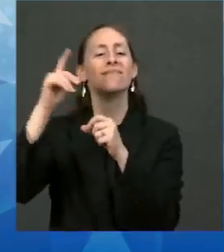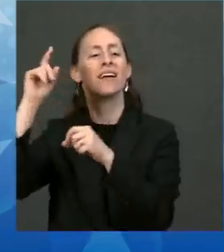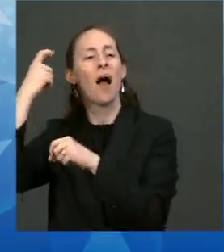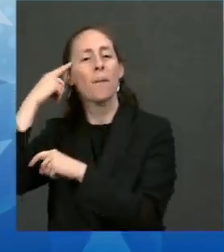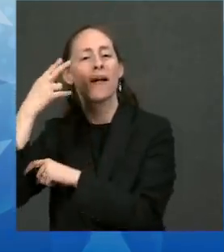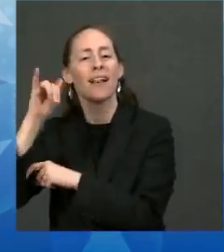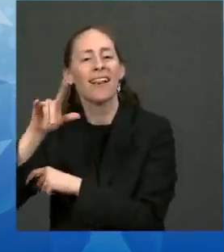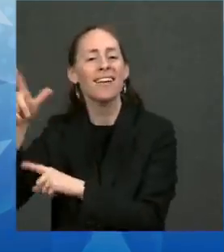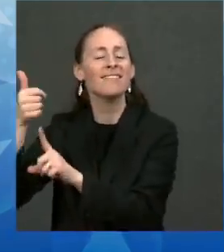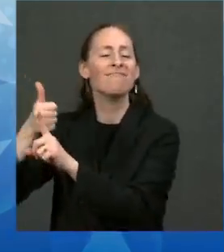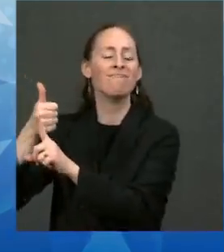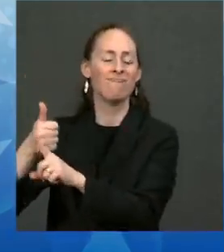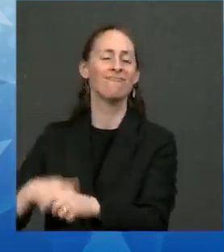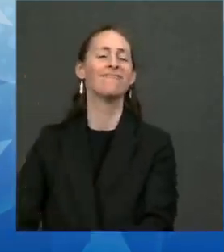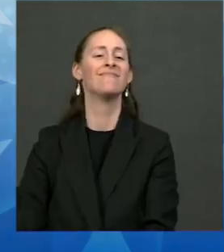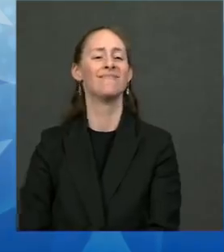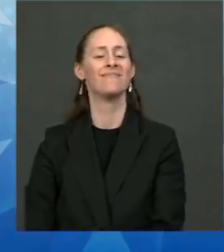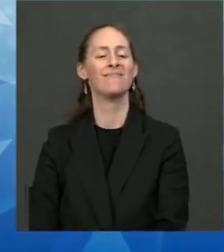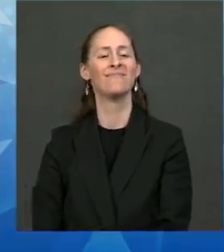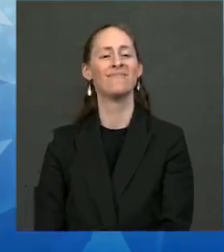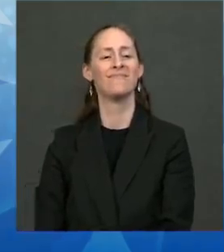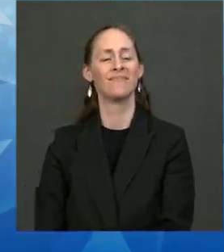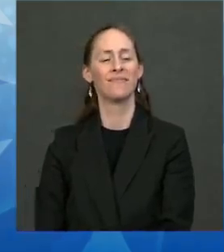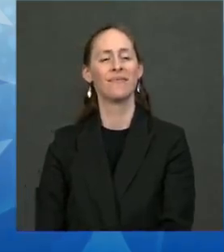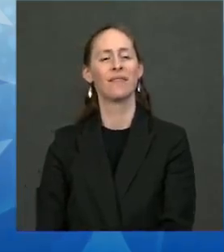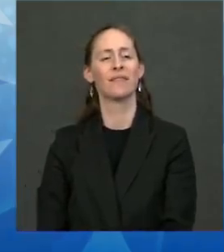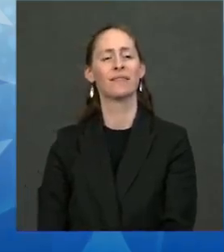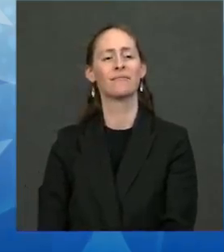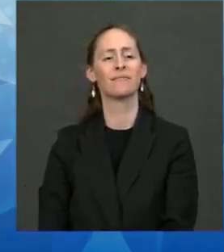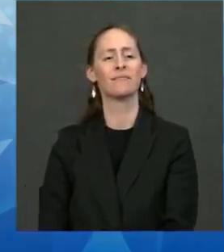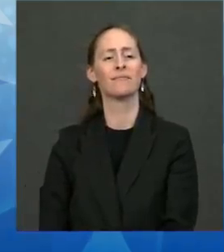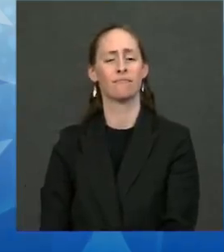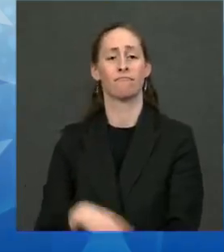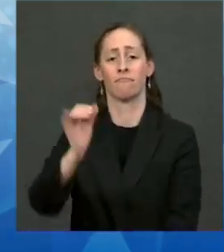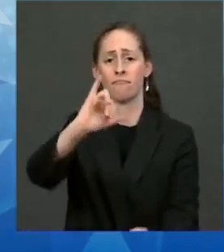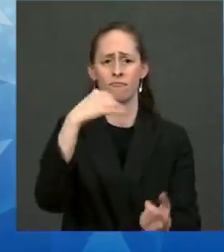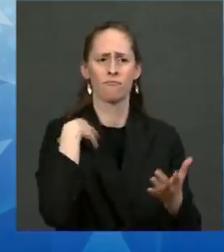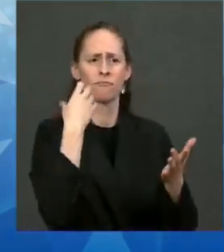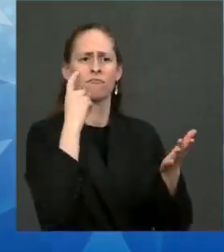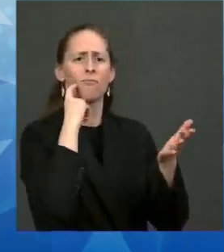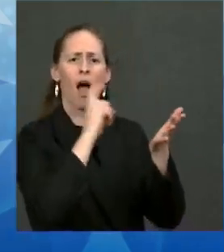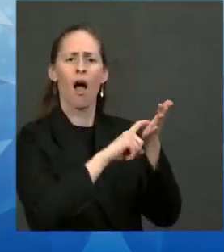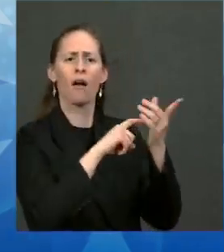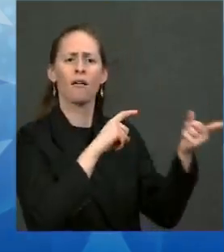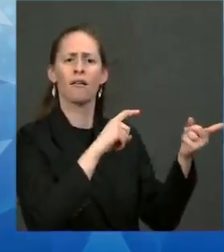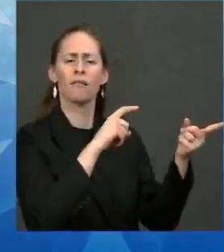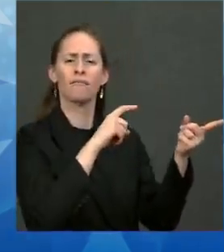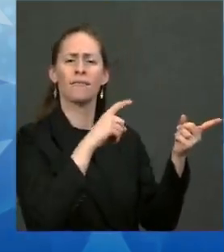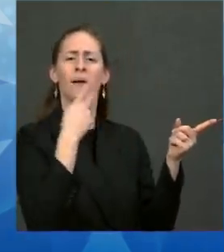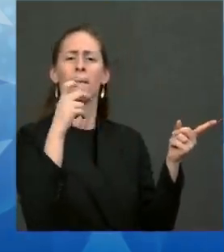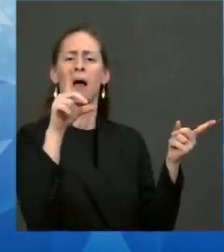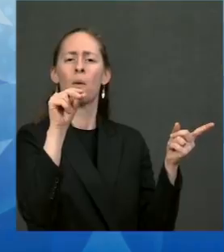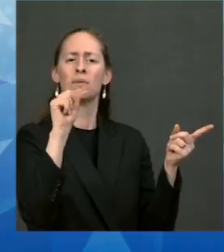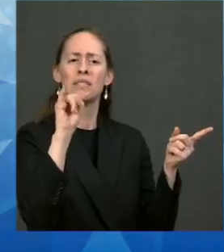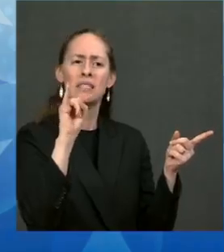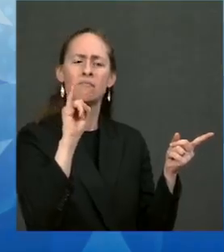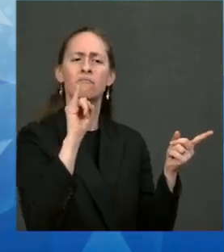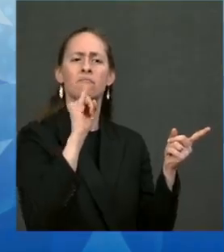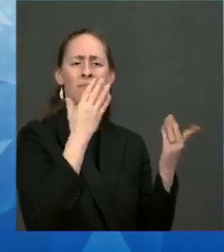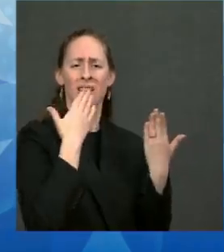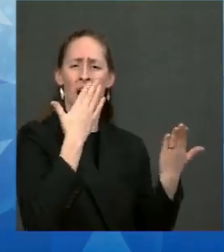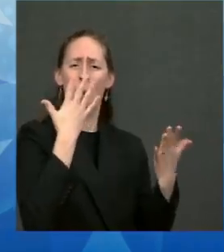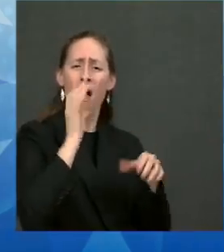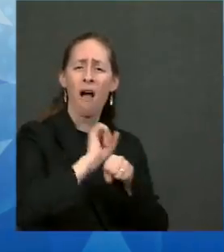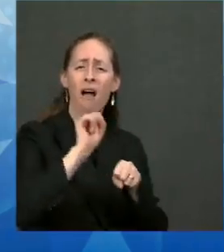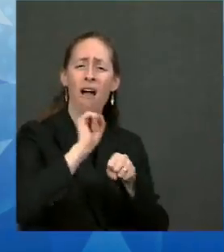President Poulsey, I thank you all for what you're doing, and I want to